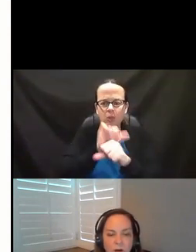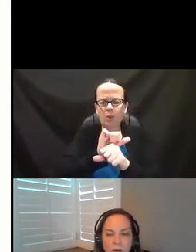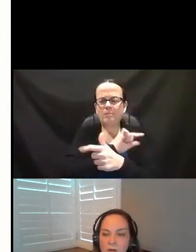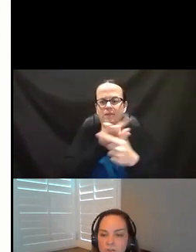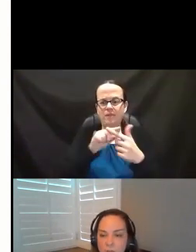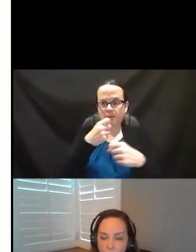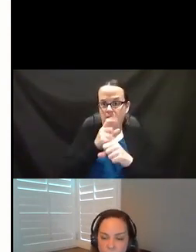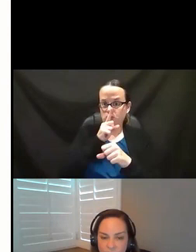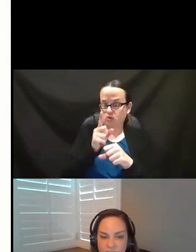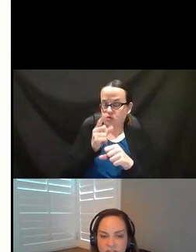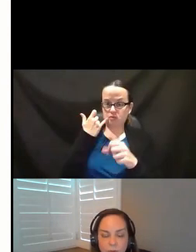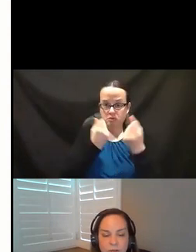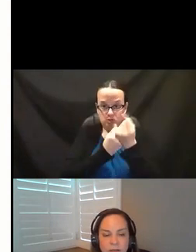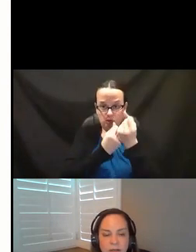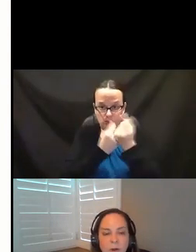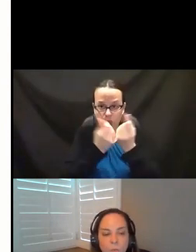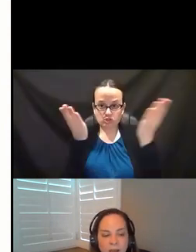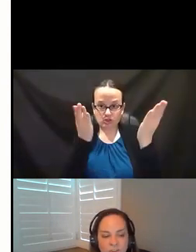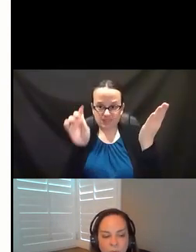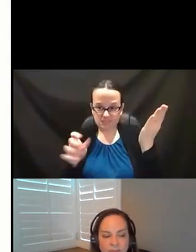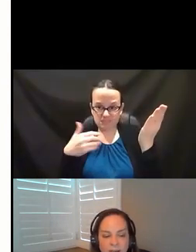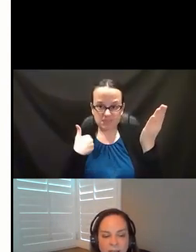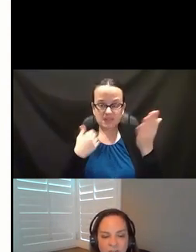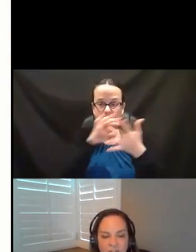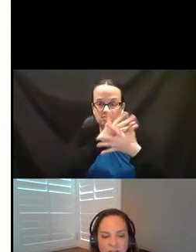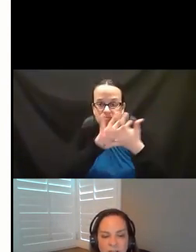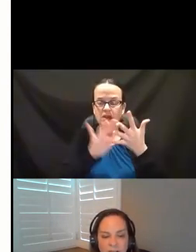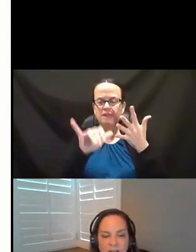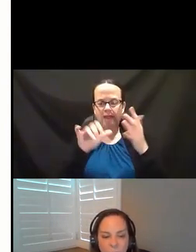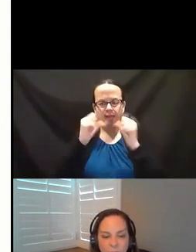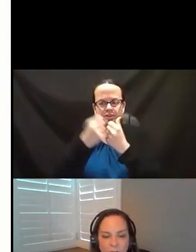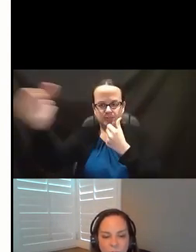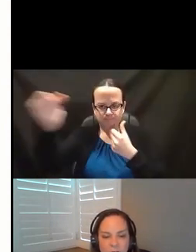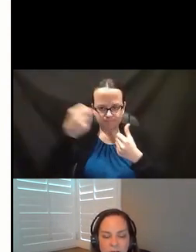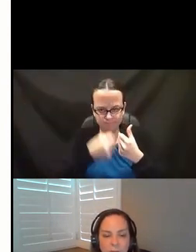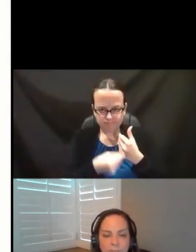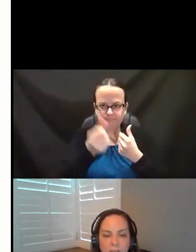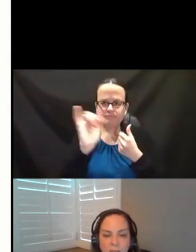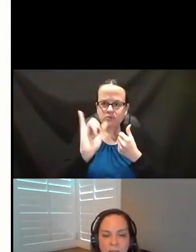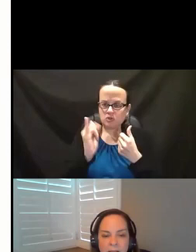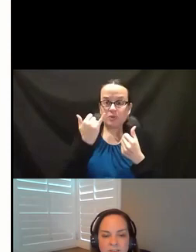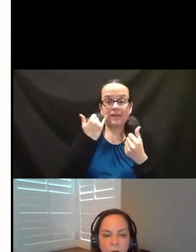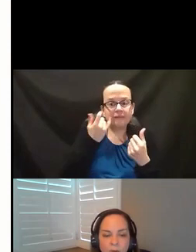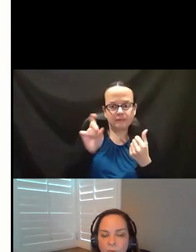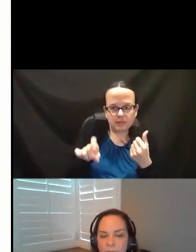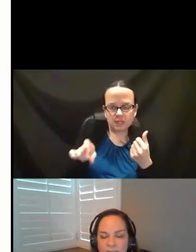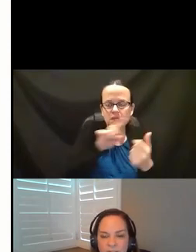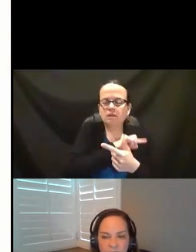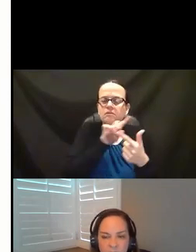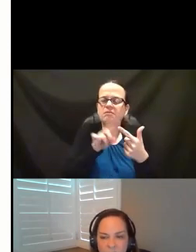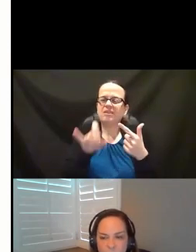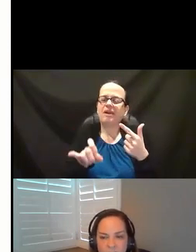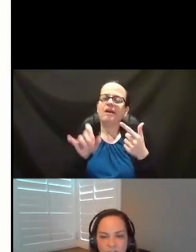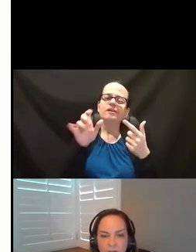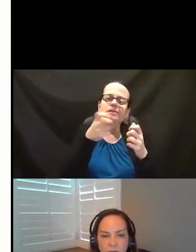if there are support services that are needed, we actually bring that agency in as well when needed. And so it would be things